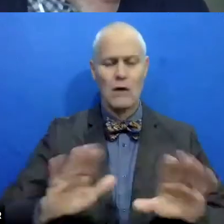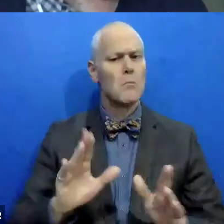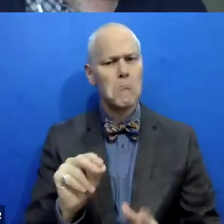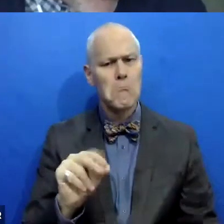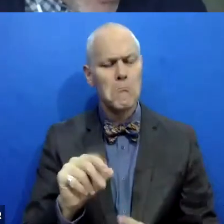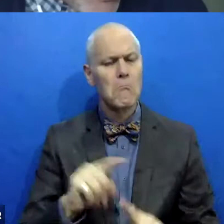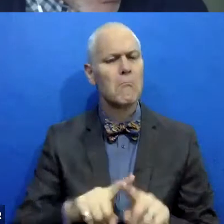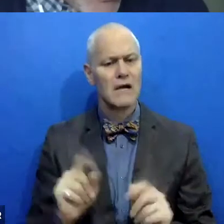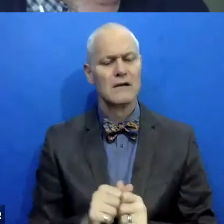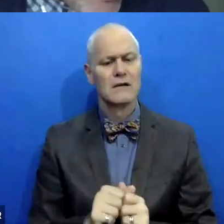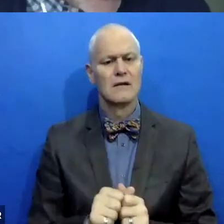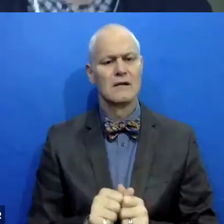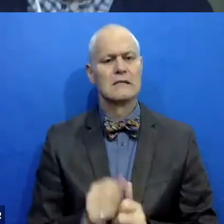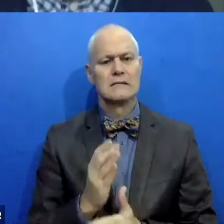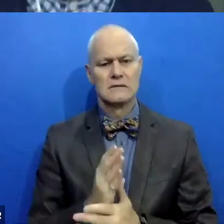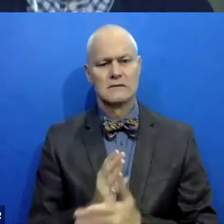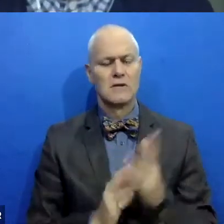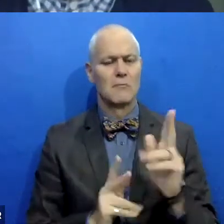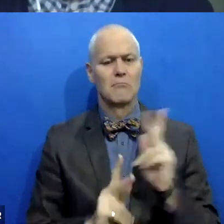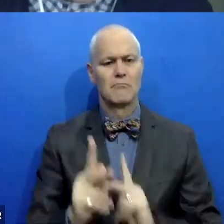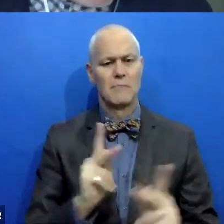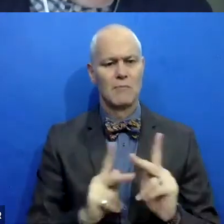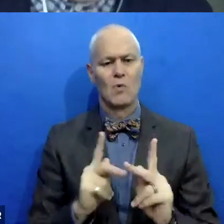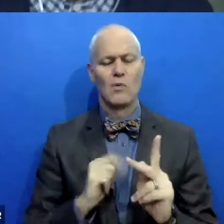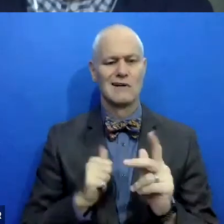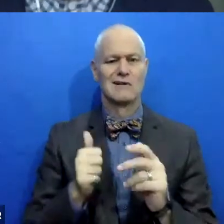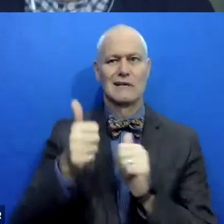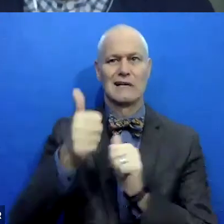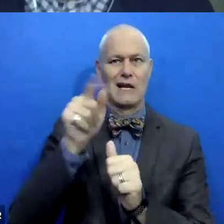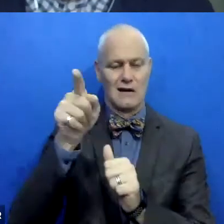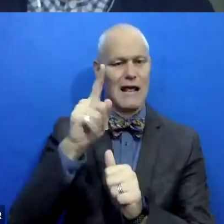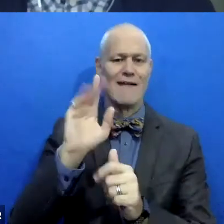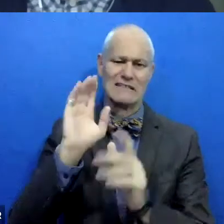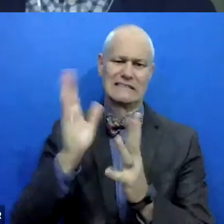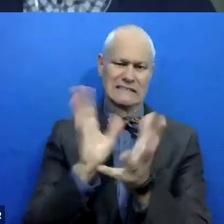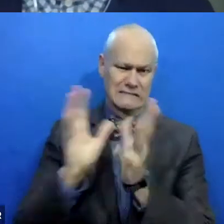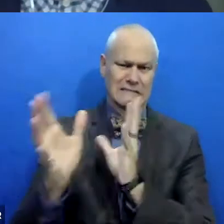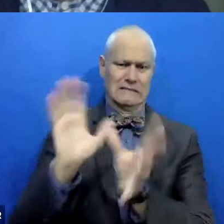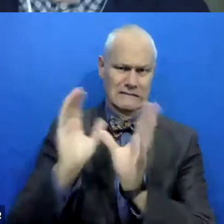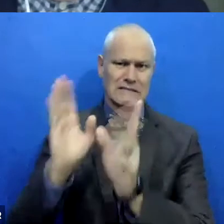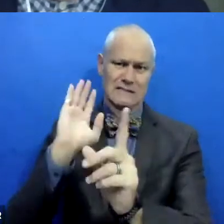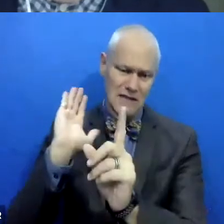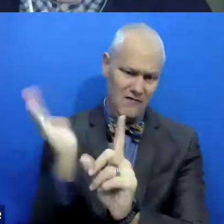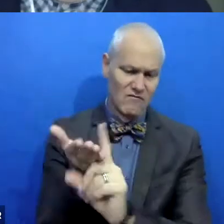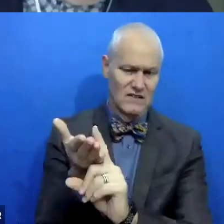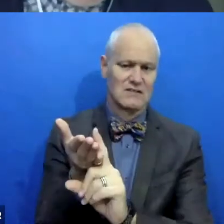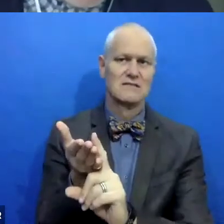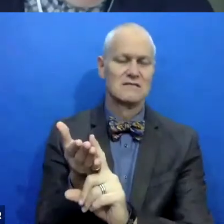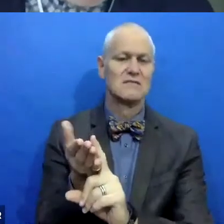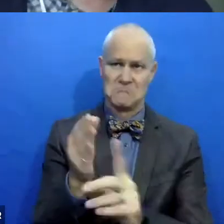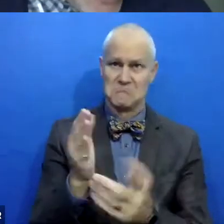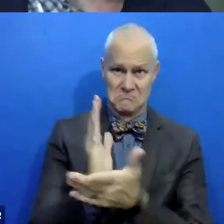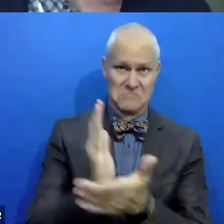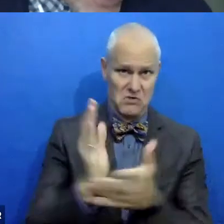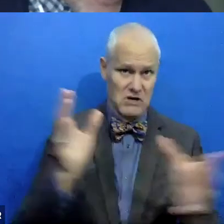there are people at whose pleasure we serve who would need a lot of convincing for us to be able to do that. Um,